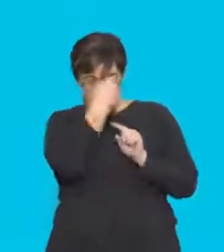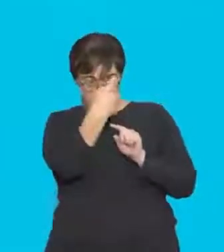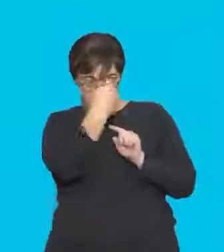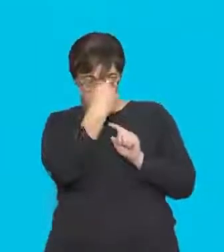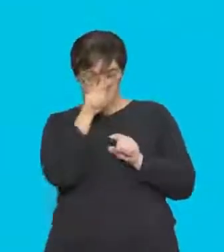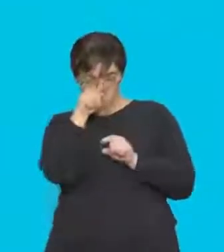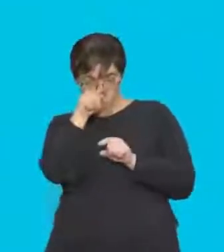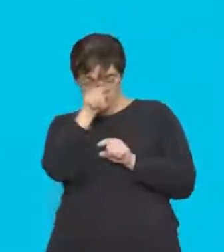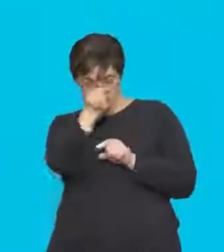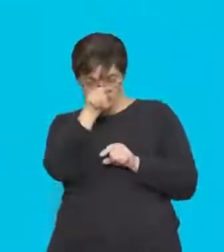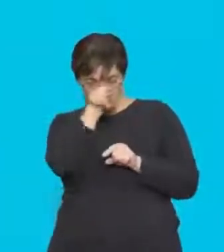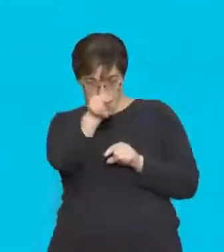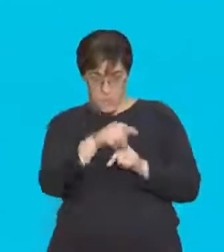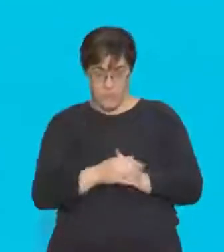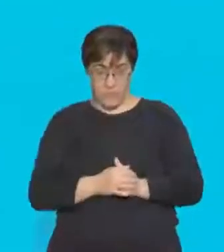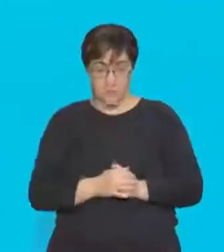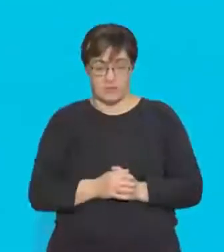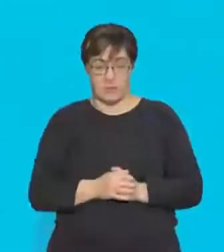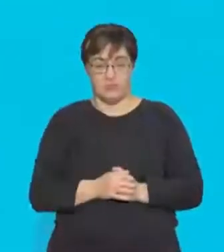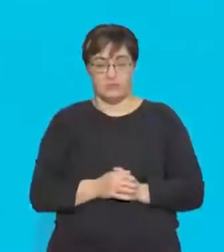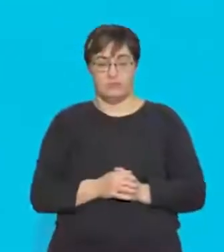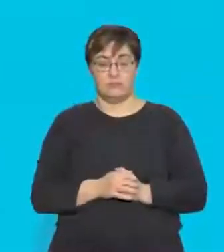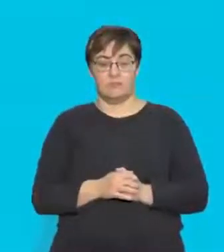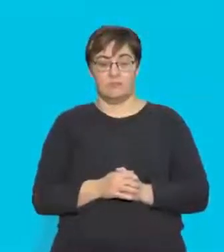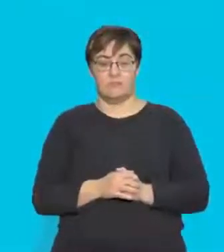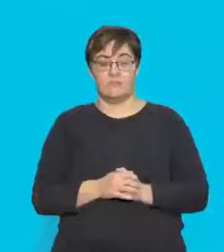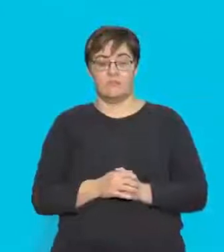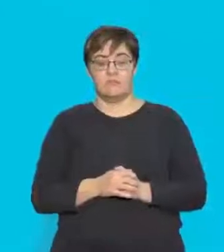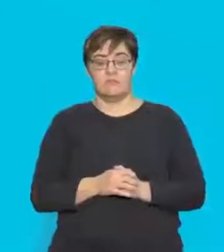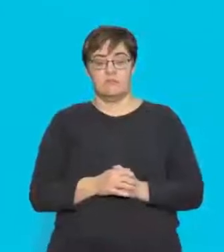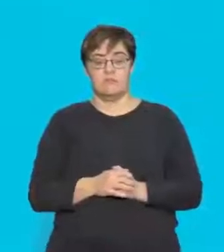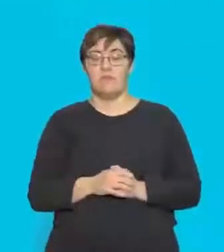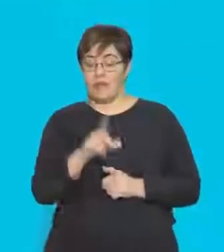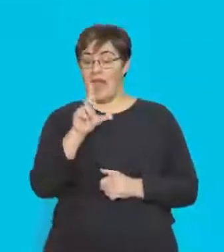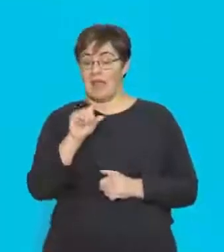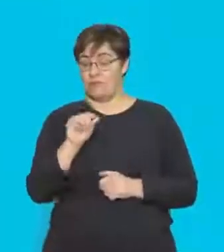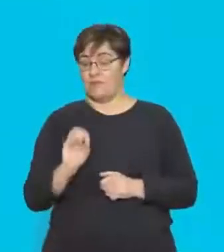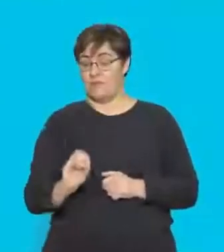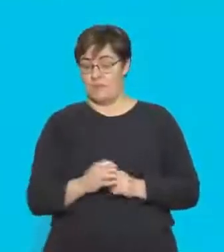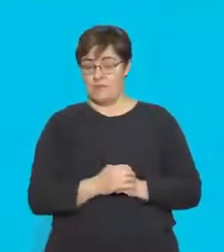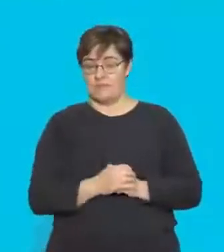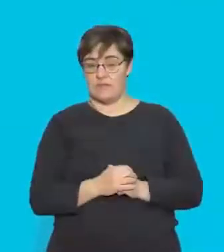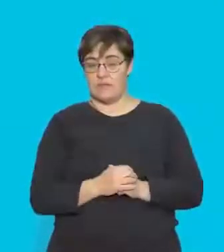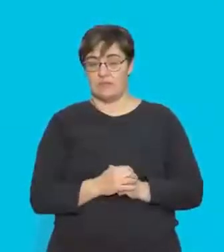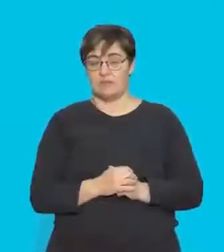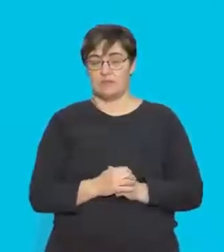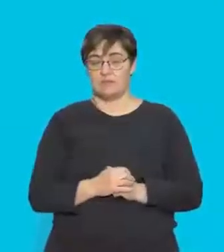me, or from the bottom up, the current going away from me. And this is where it gets quite interesting. And so I want you to